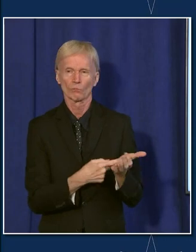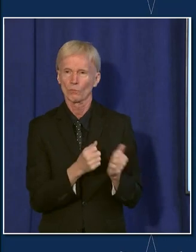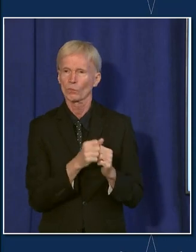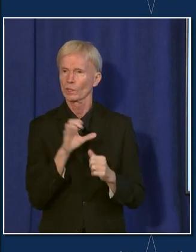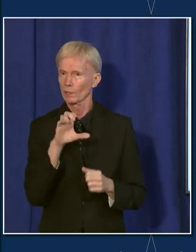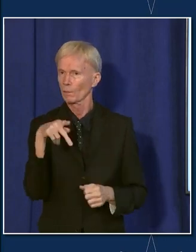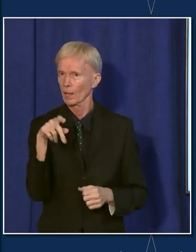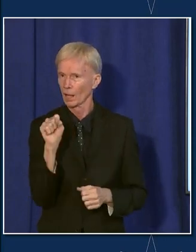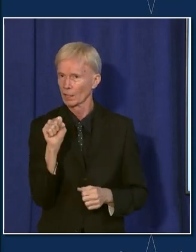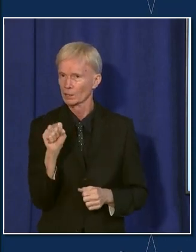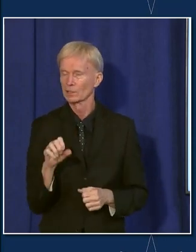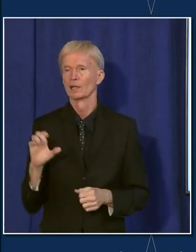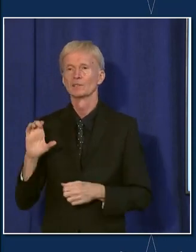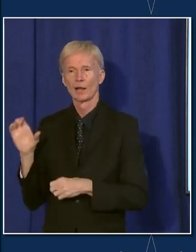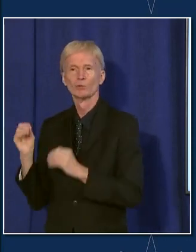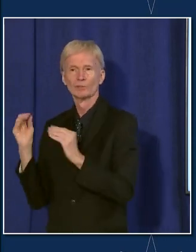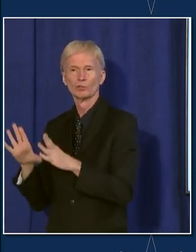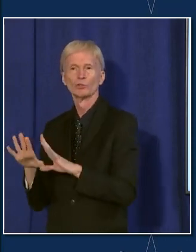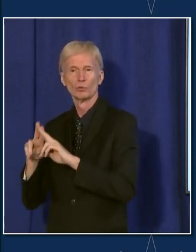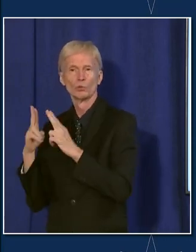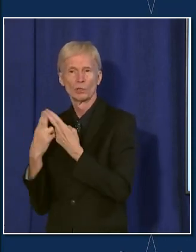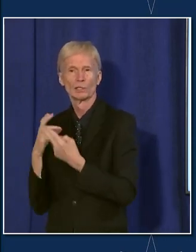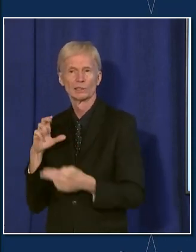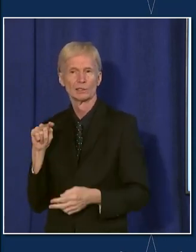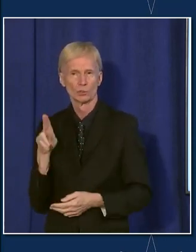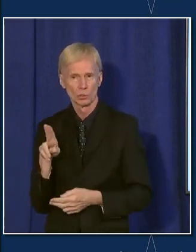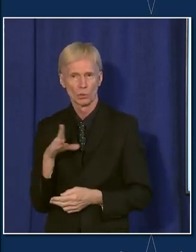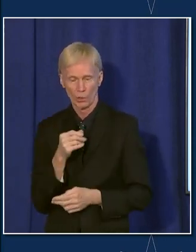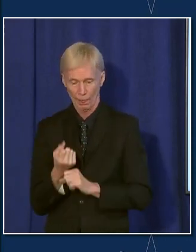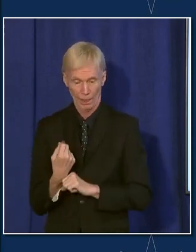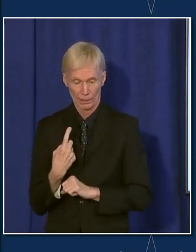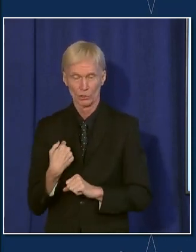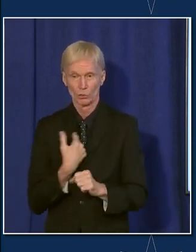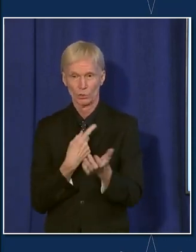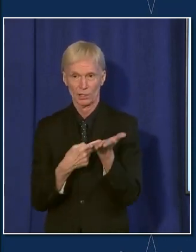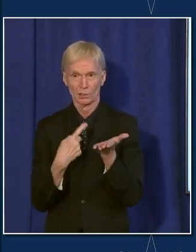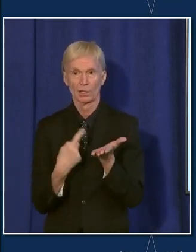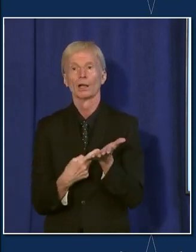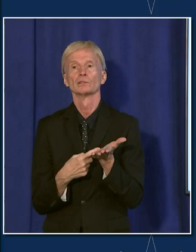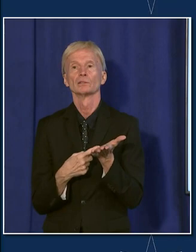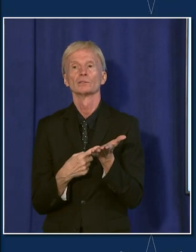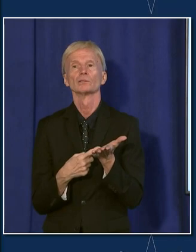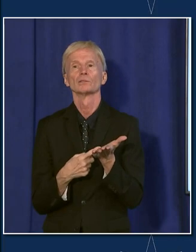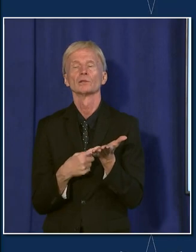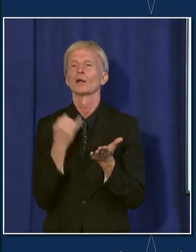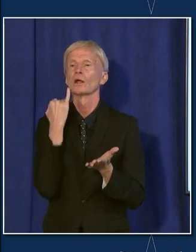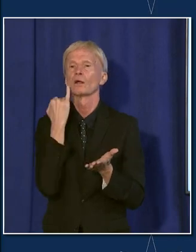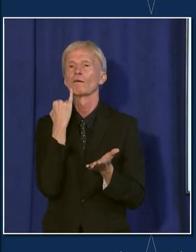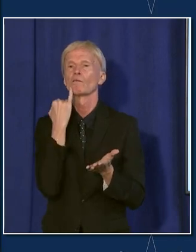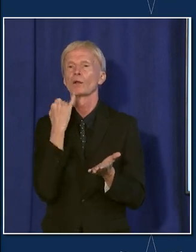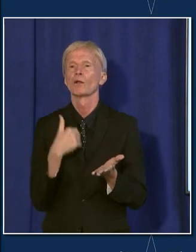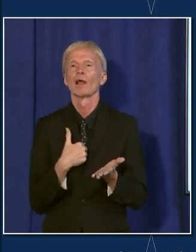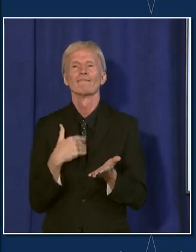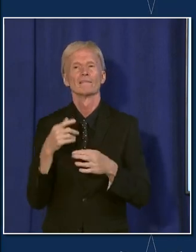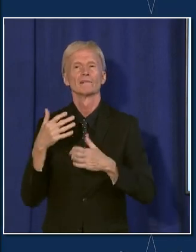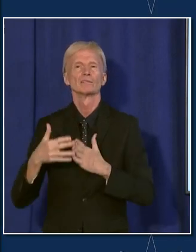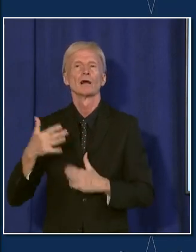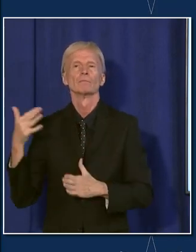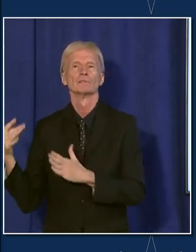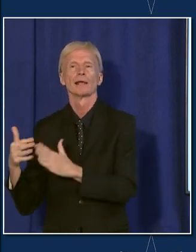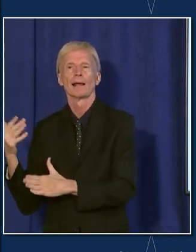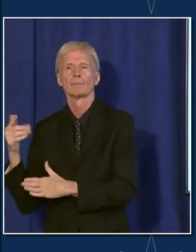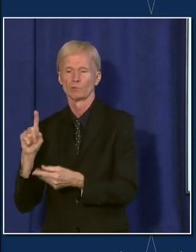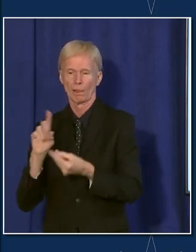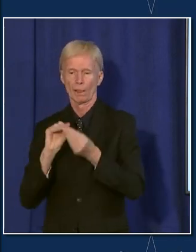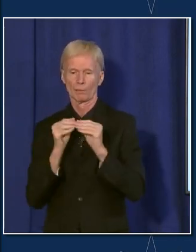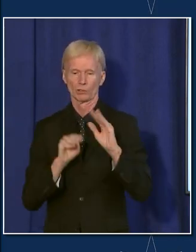CTU. And we actually talked about this last year as well, if you recall, where we, you know, if we were all, because there have been times when all of those